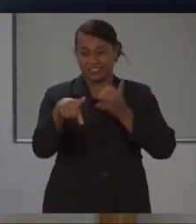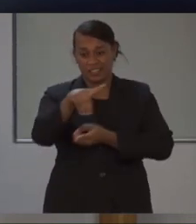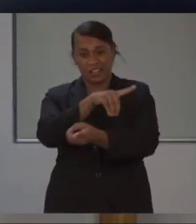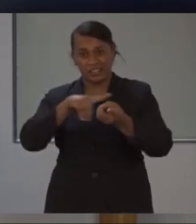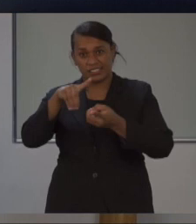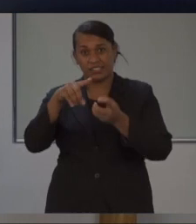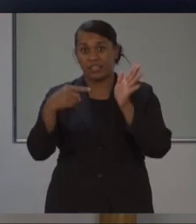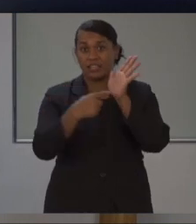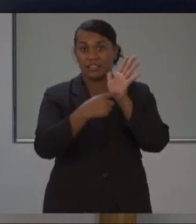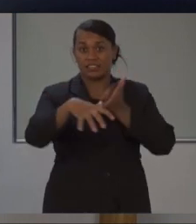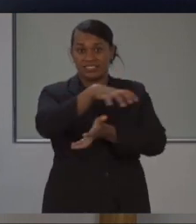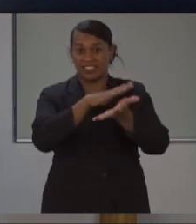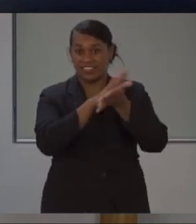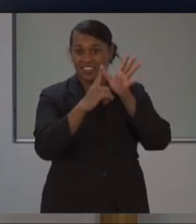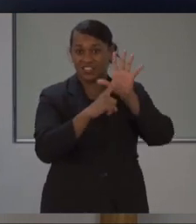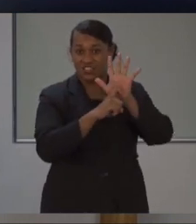progress in both fronts.